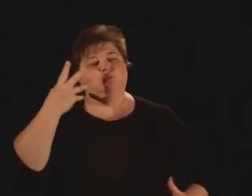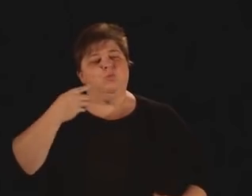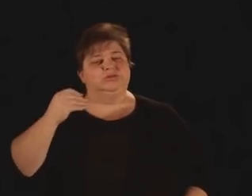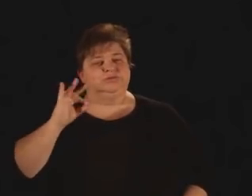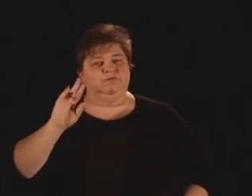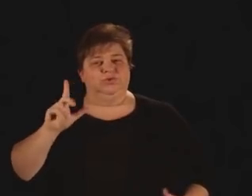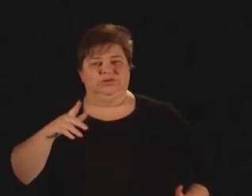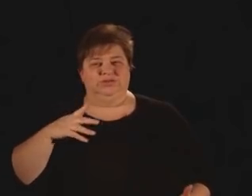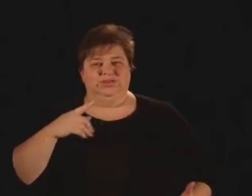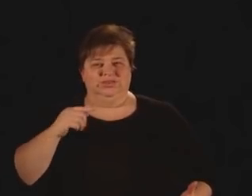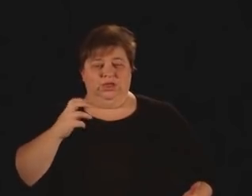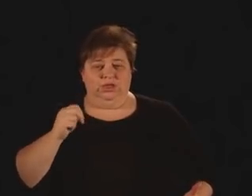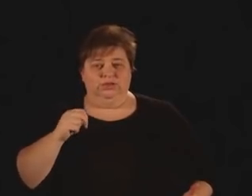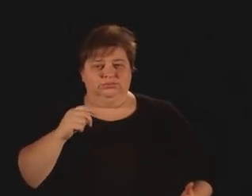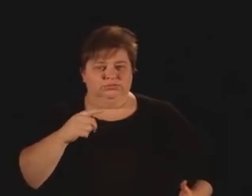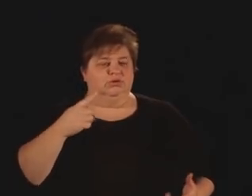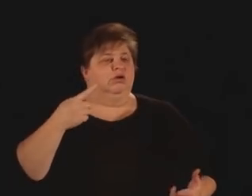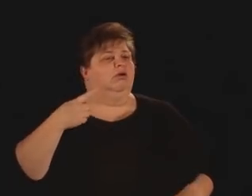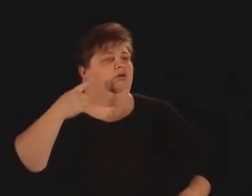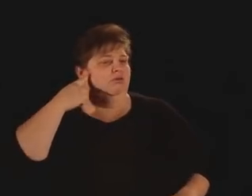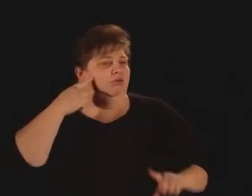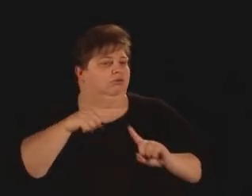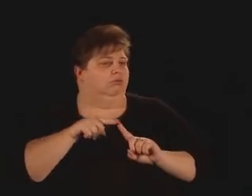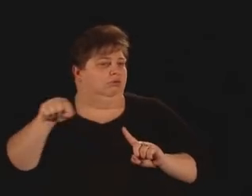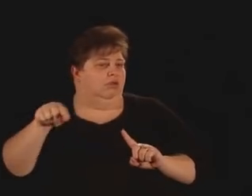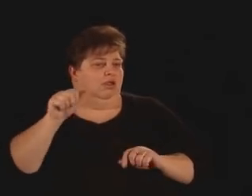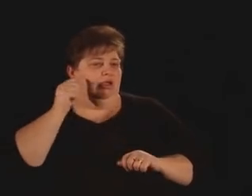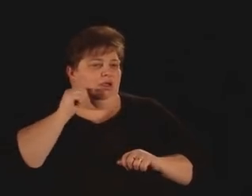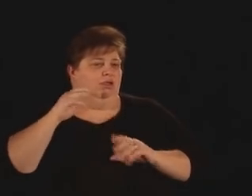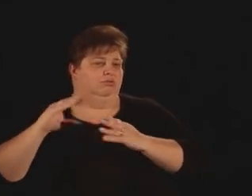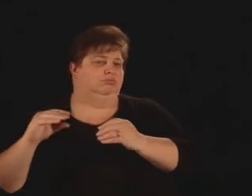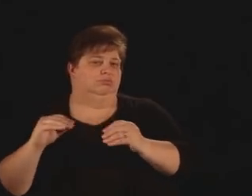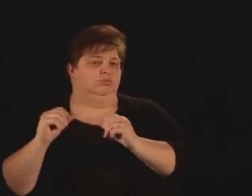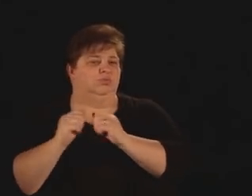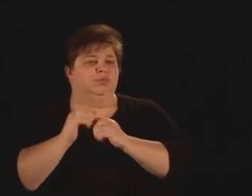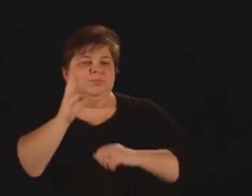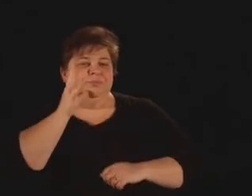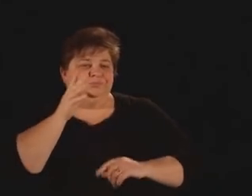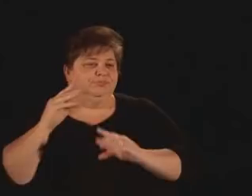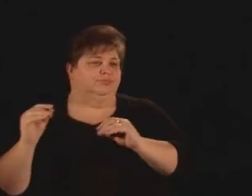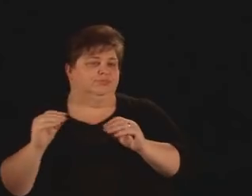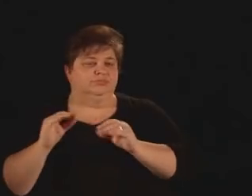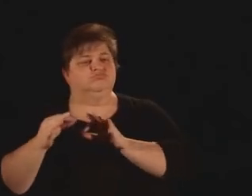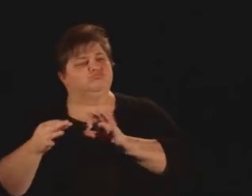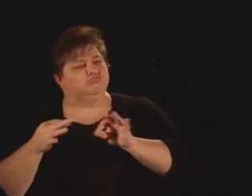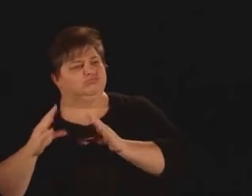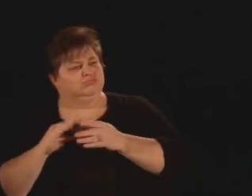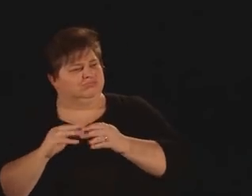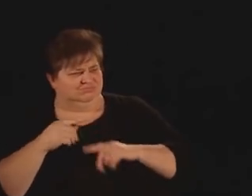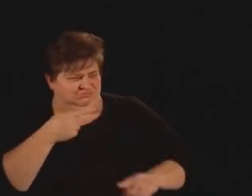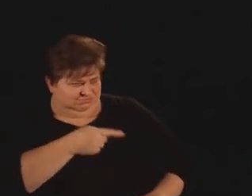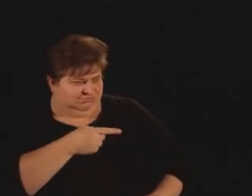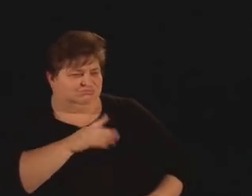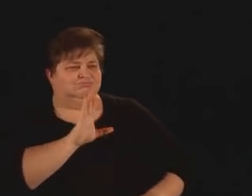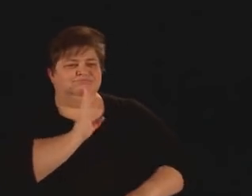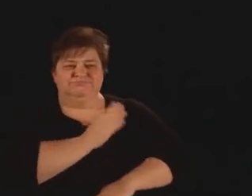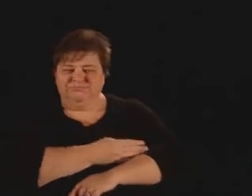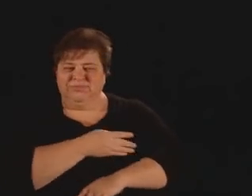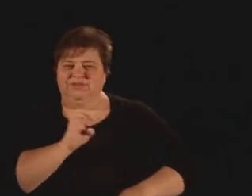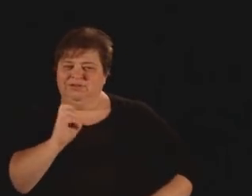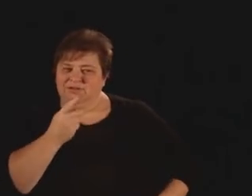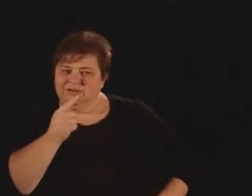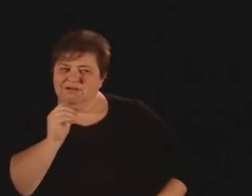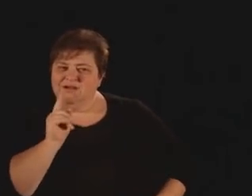aunt talking to her mother and describing her as exotic-looking. Since then, she